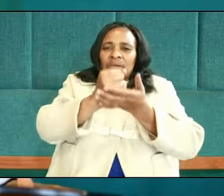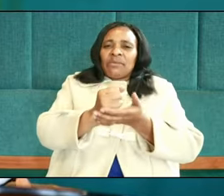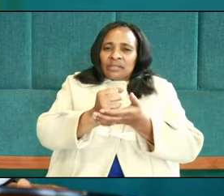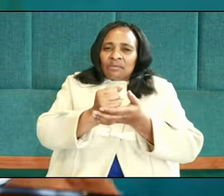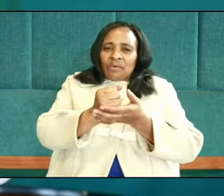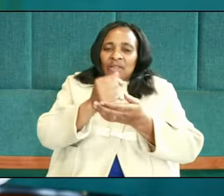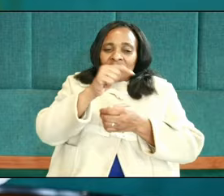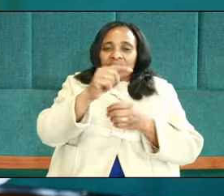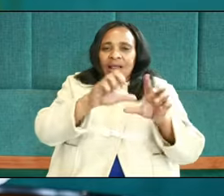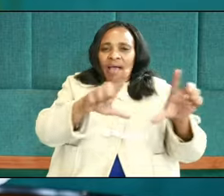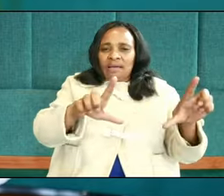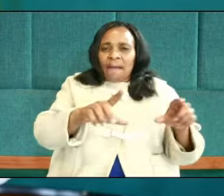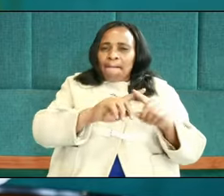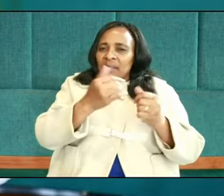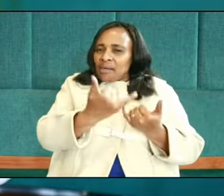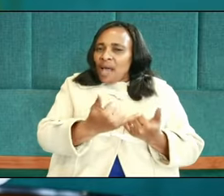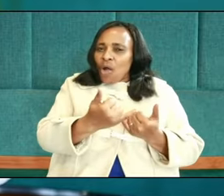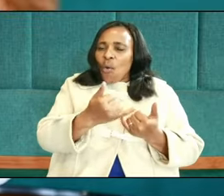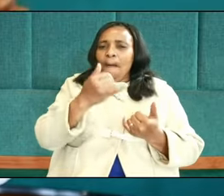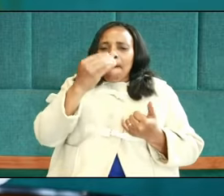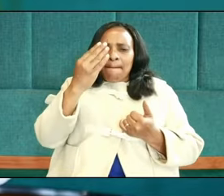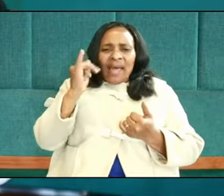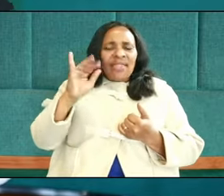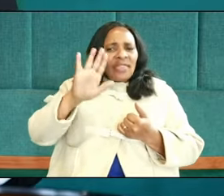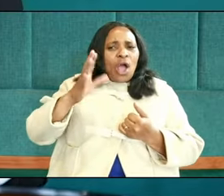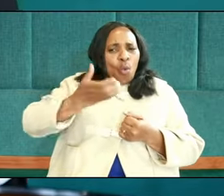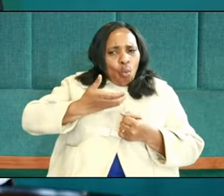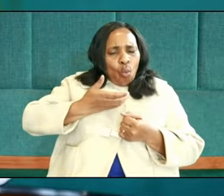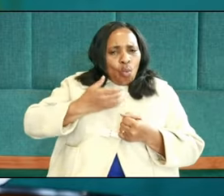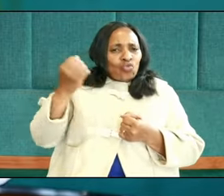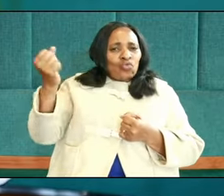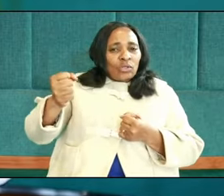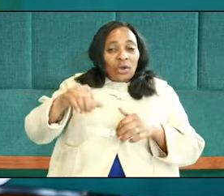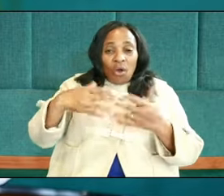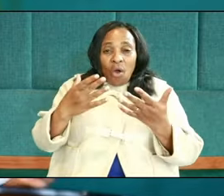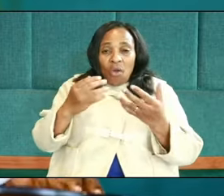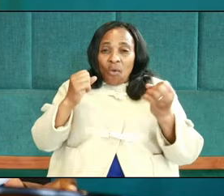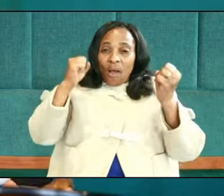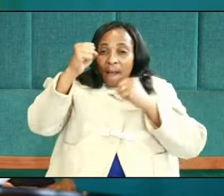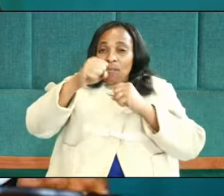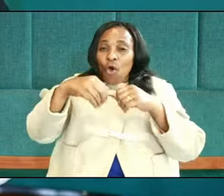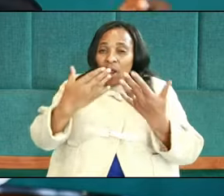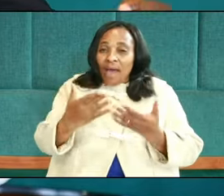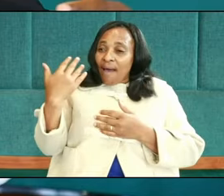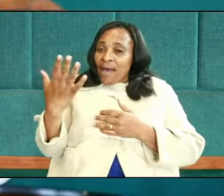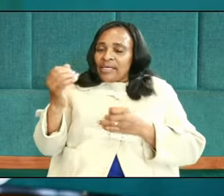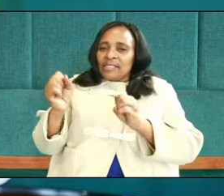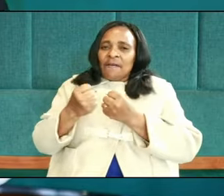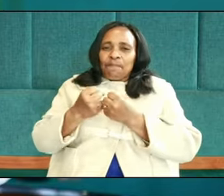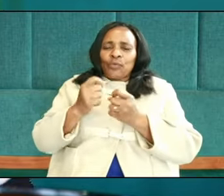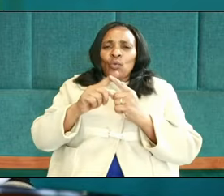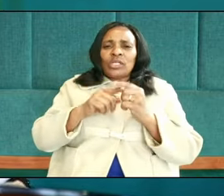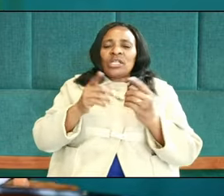promised land. He says, was not by their own sword, nor did their own arm save them. When they're joining